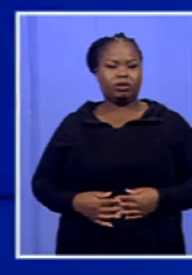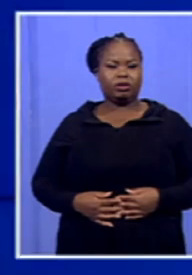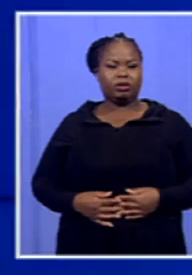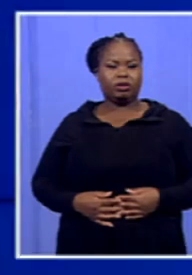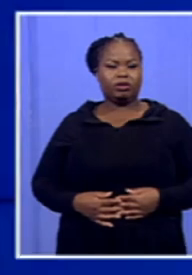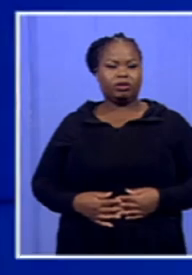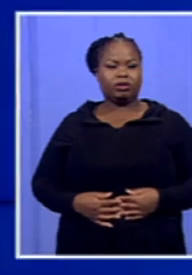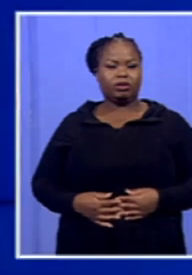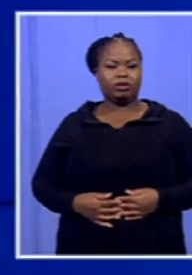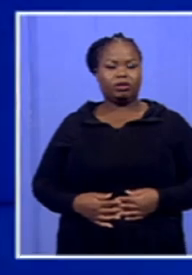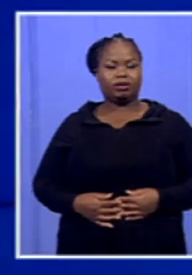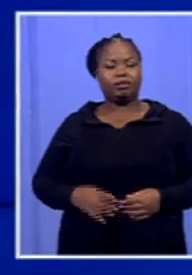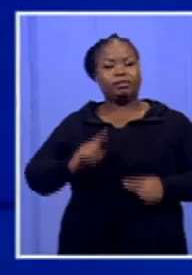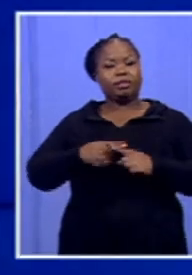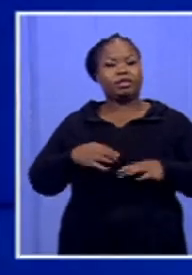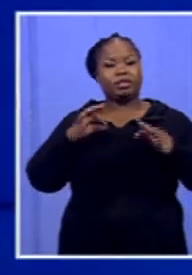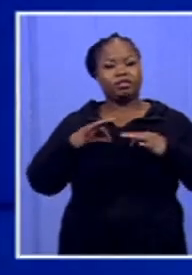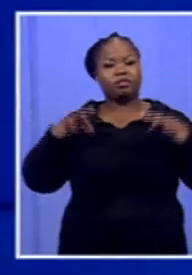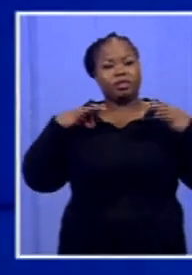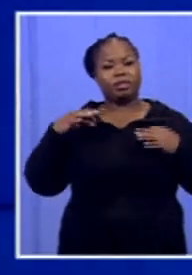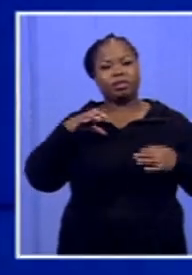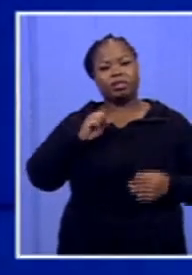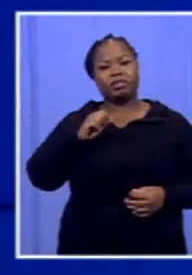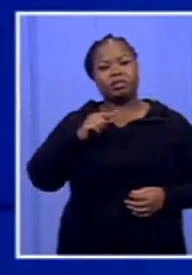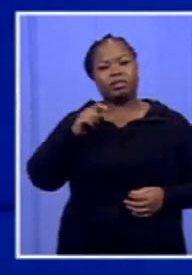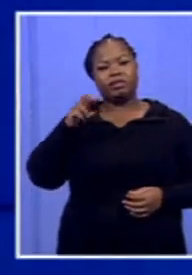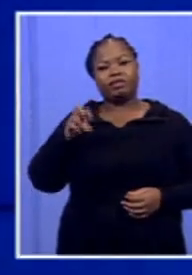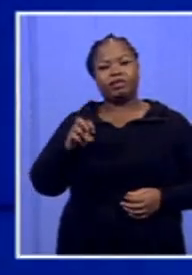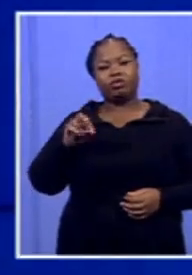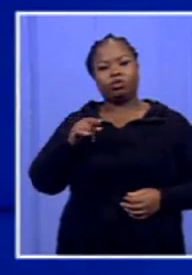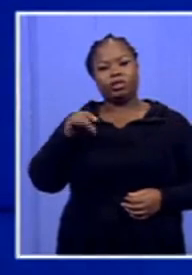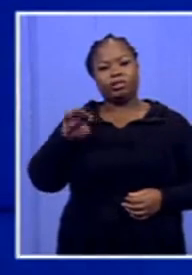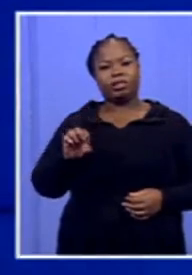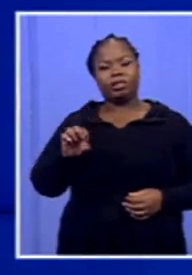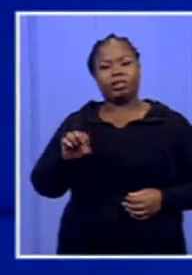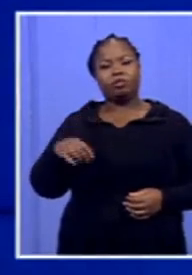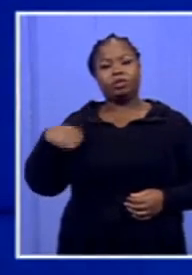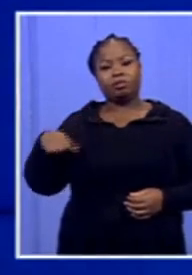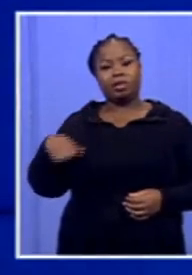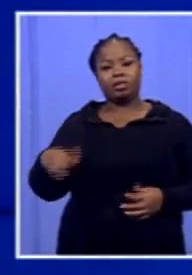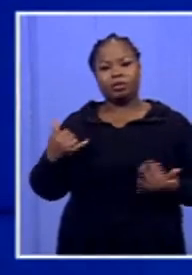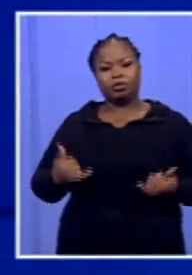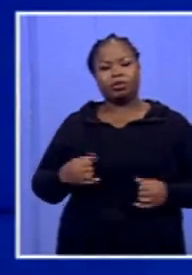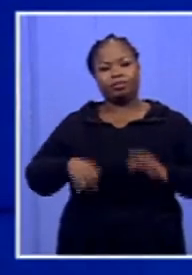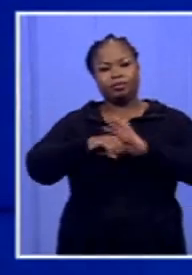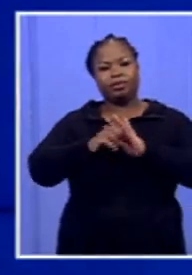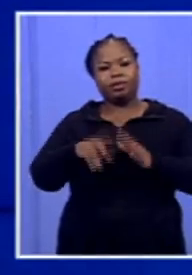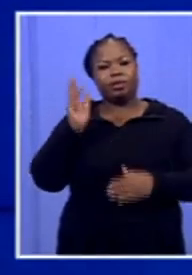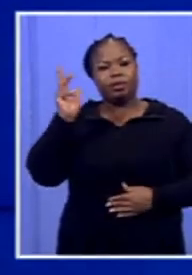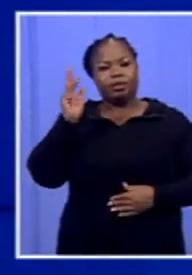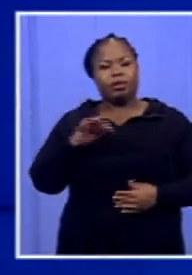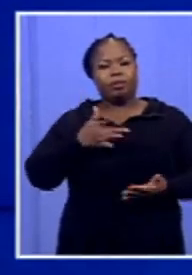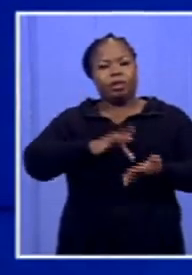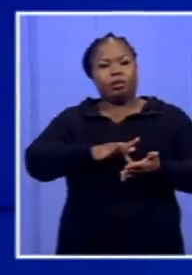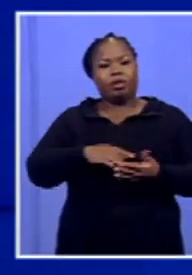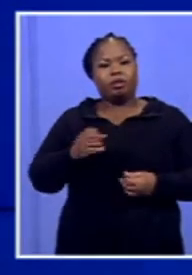The Executive Mayor of Steve Chwete Municipality, Mkhonish Romasilela, is today expected to hold a press conference in Middleburg in